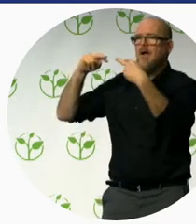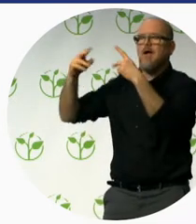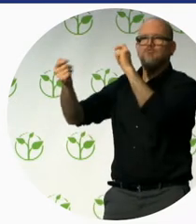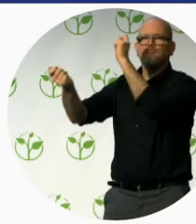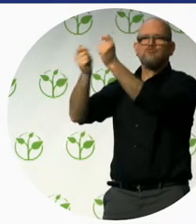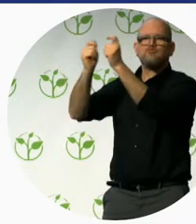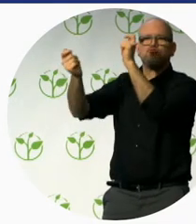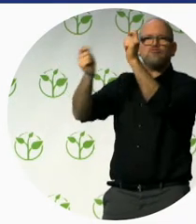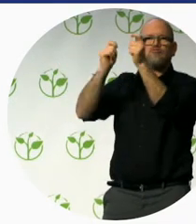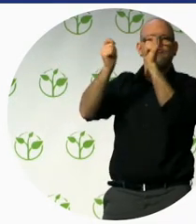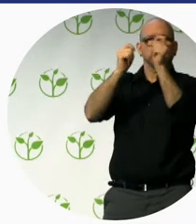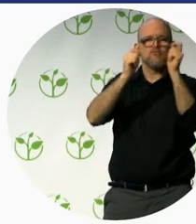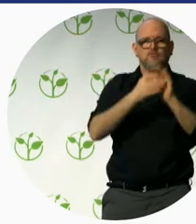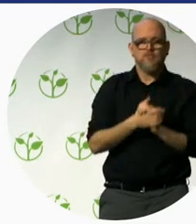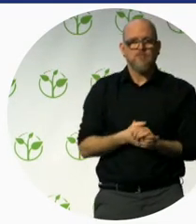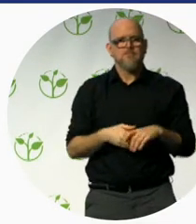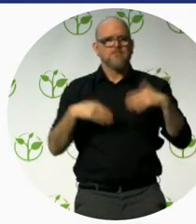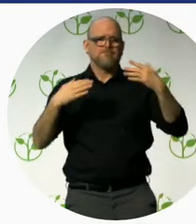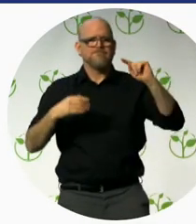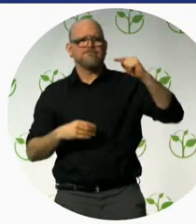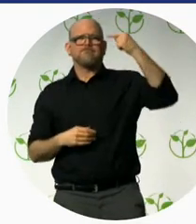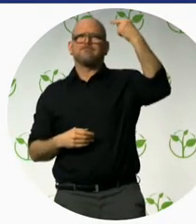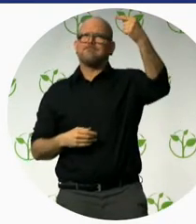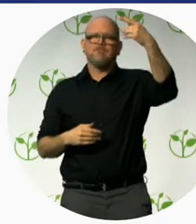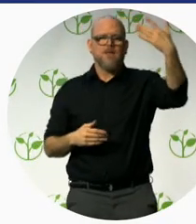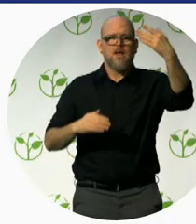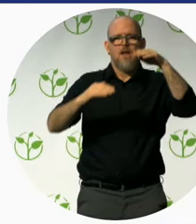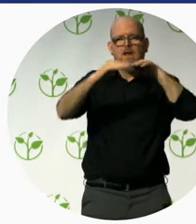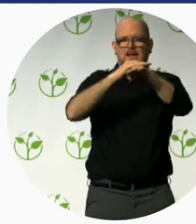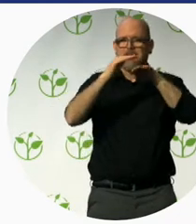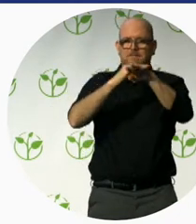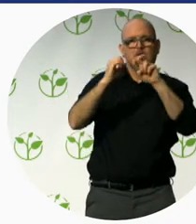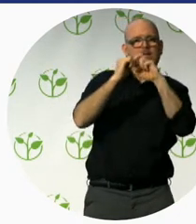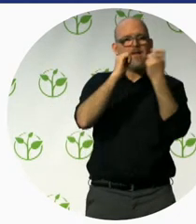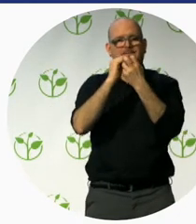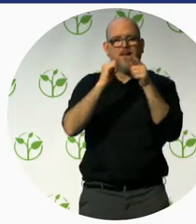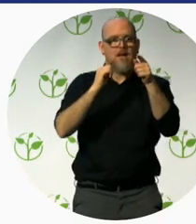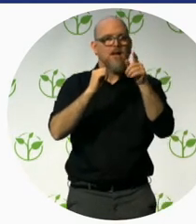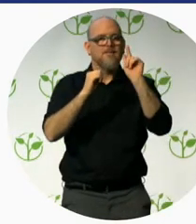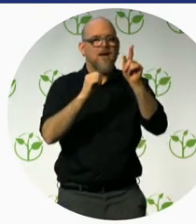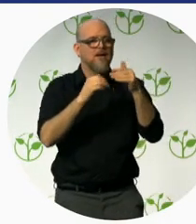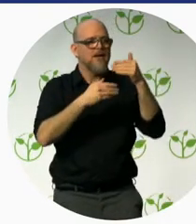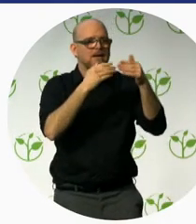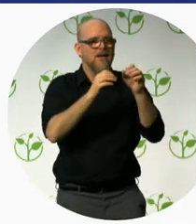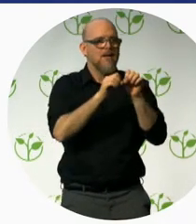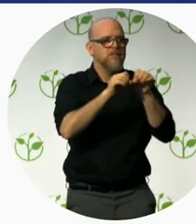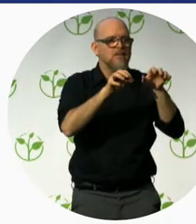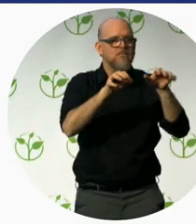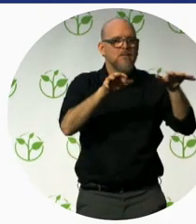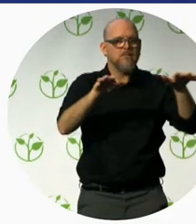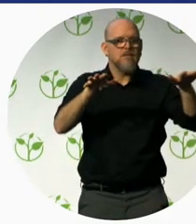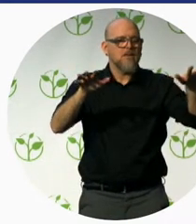tourism chain. All the actors that take part on the